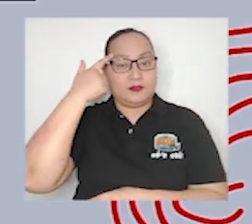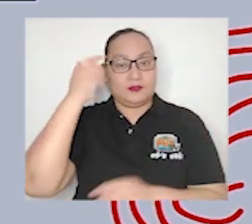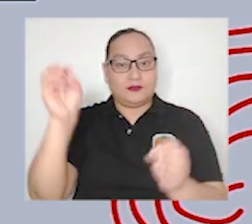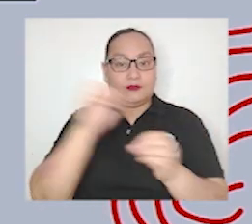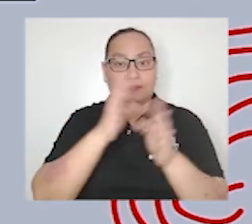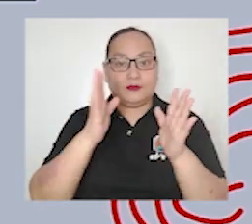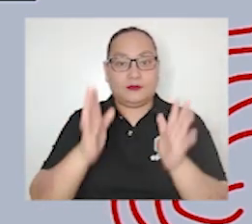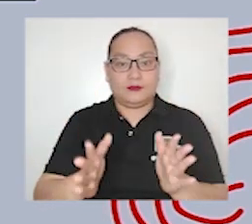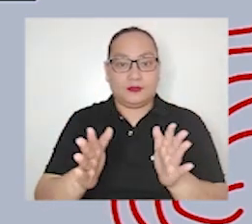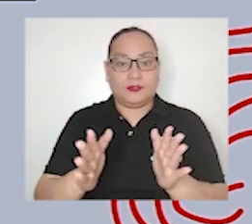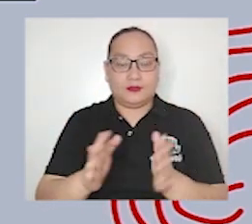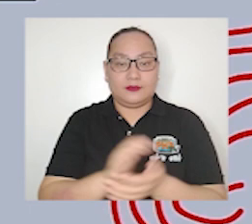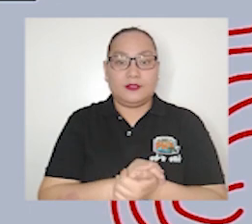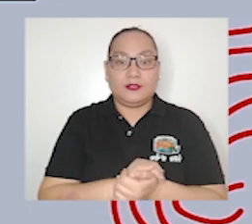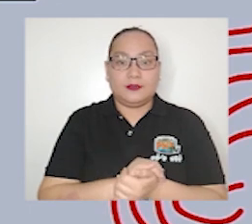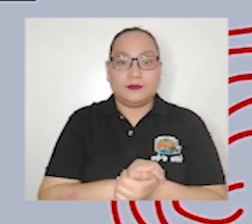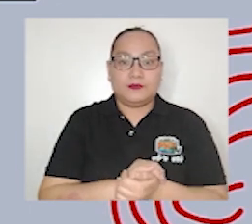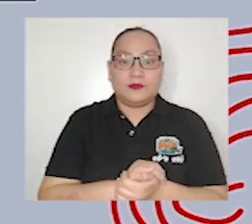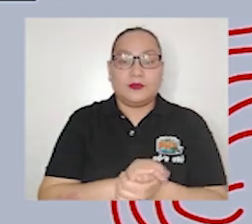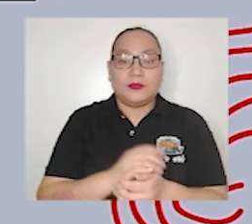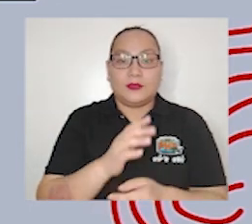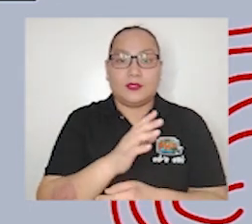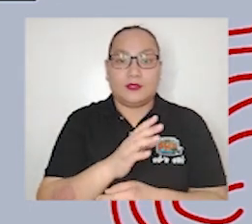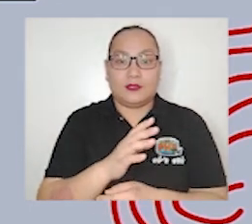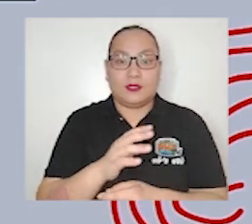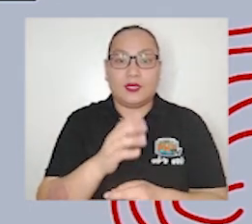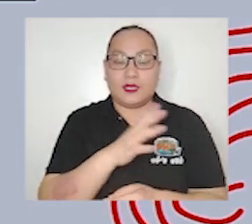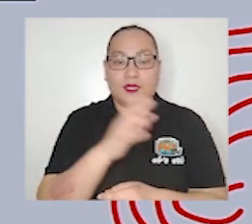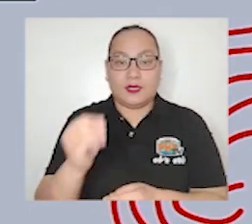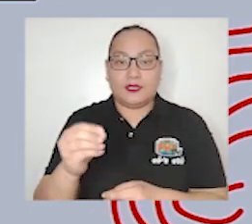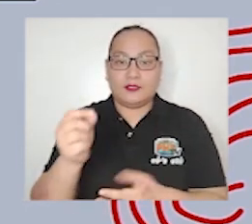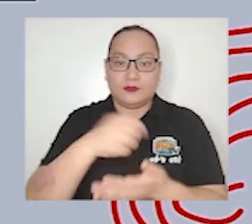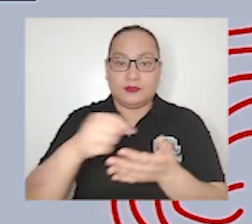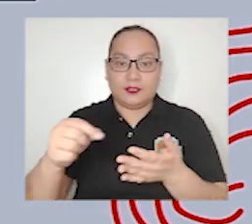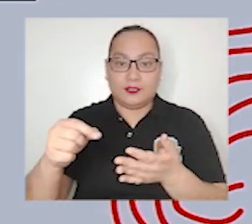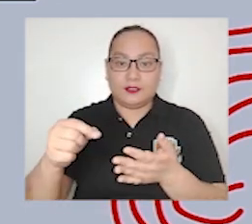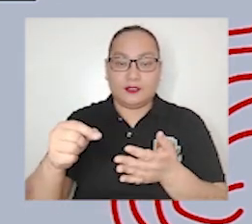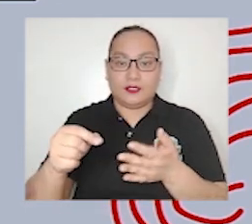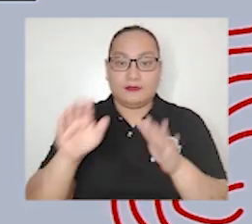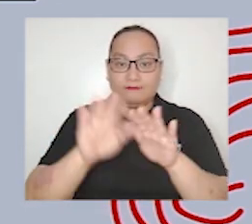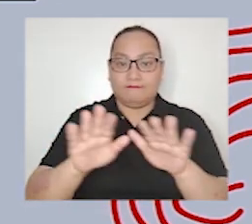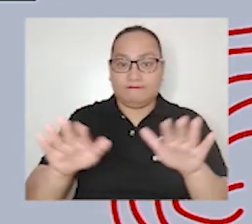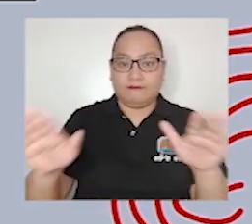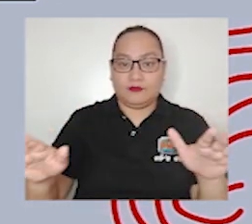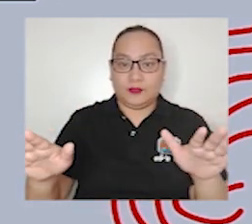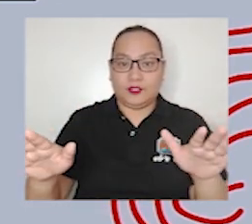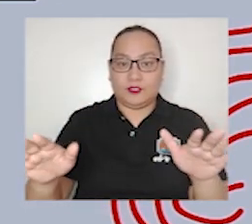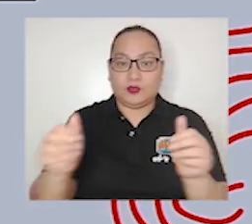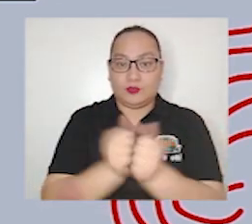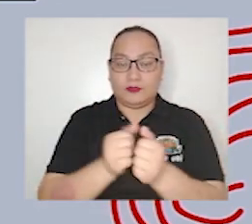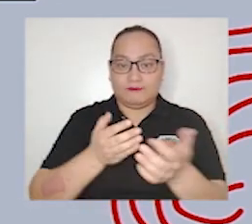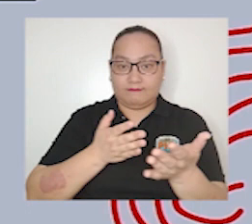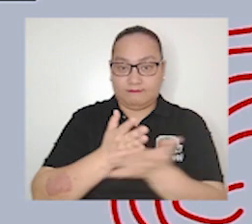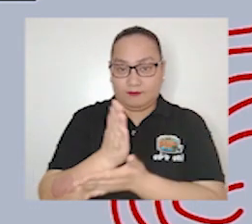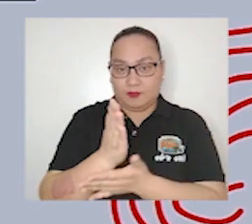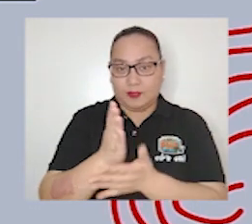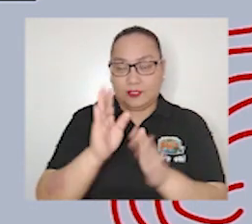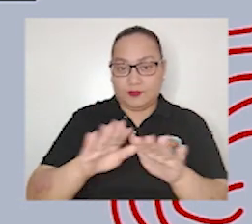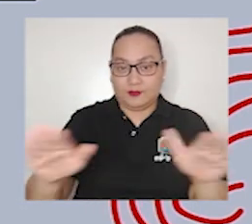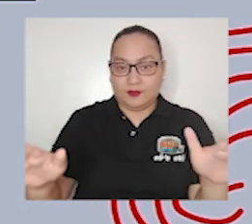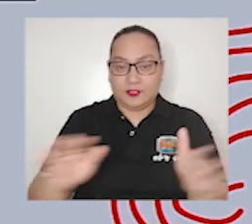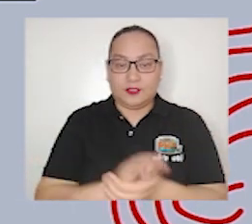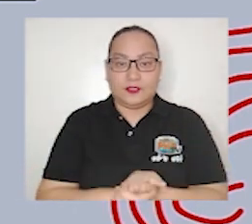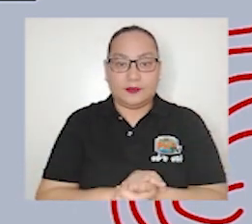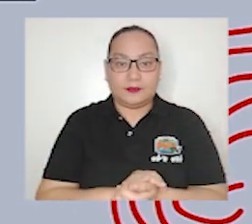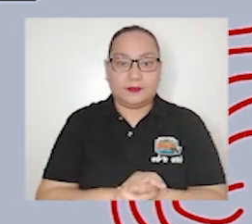they've made and writing and writing children within a children's right framework we